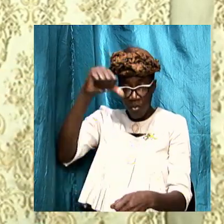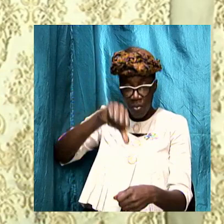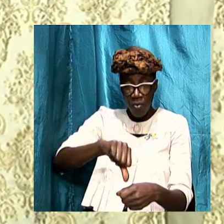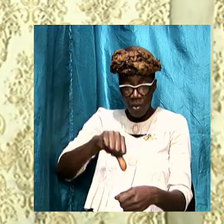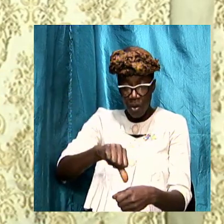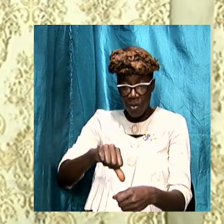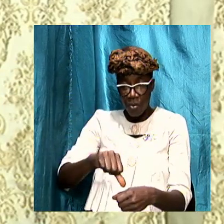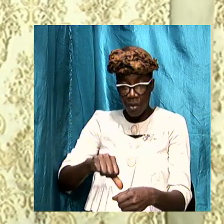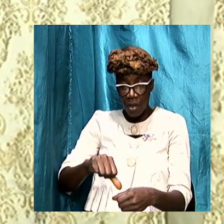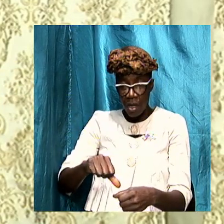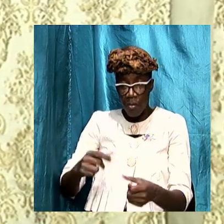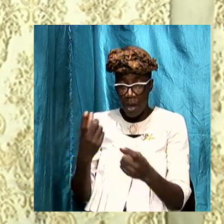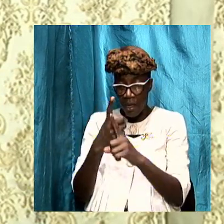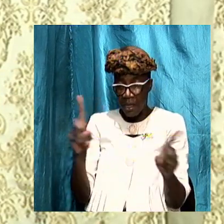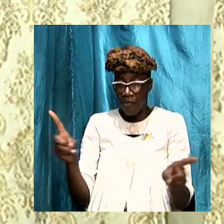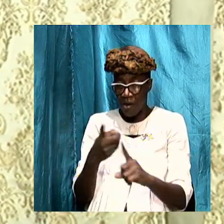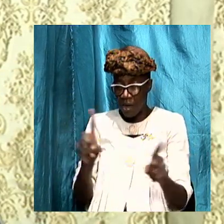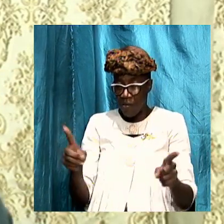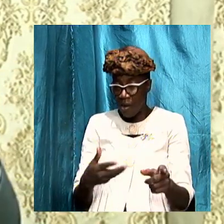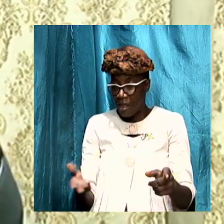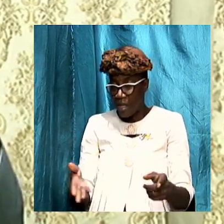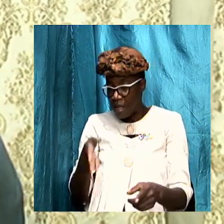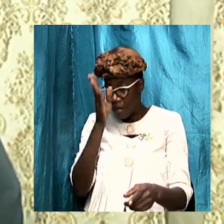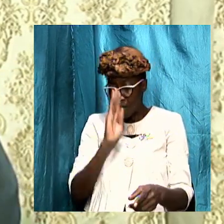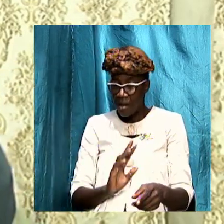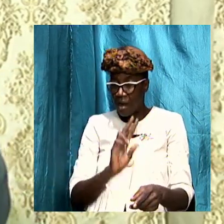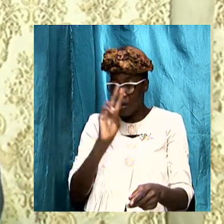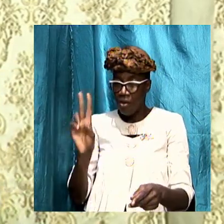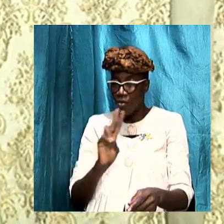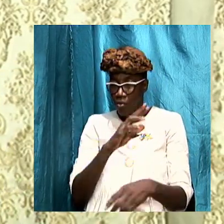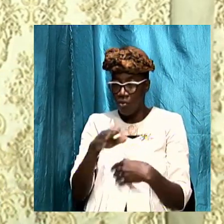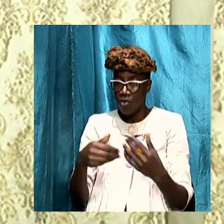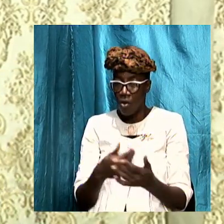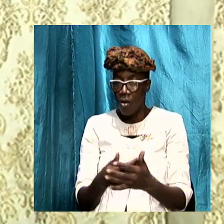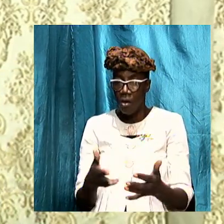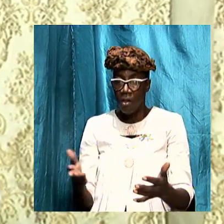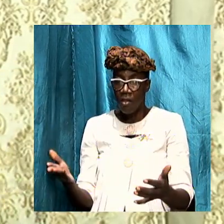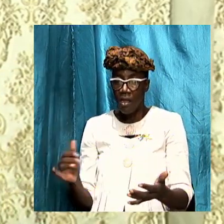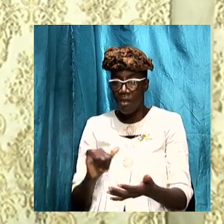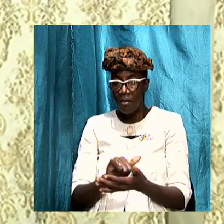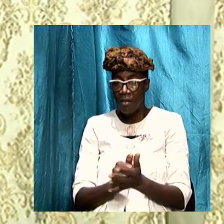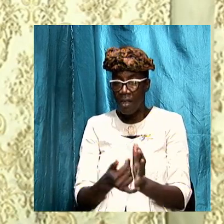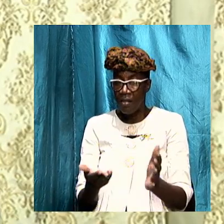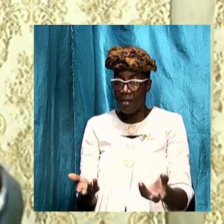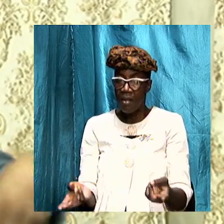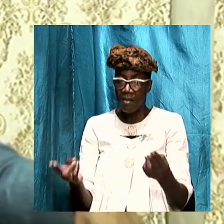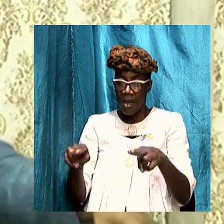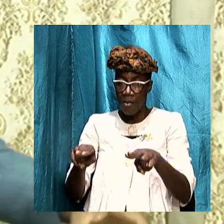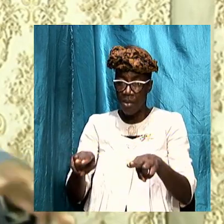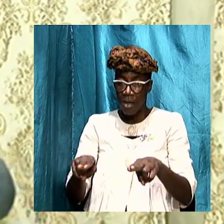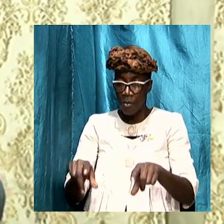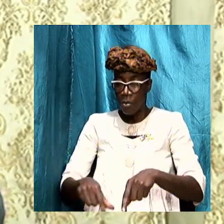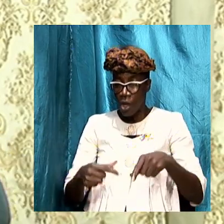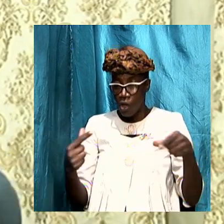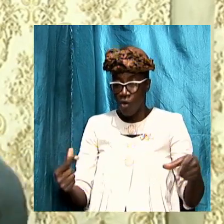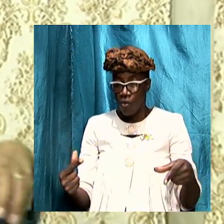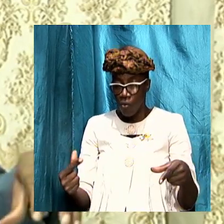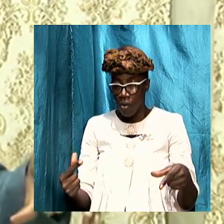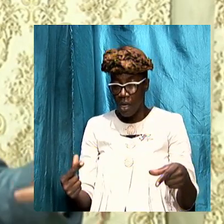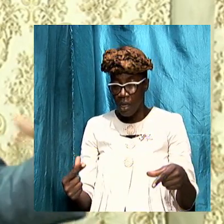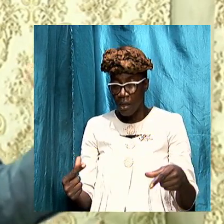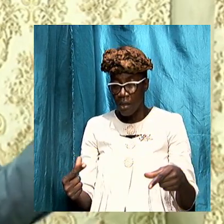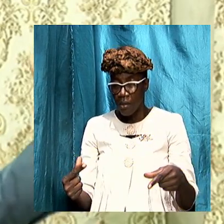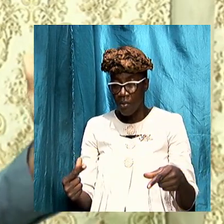instruments that God will use and all of things these things will be happening the great tribulation will